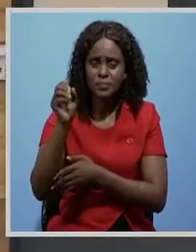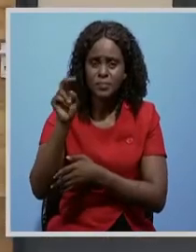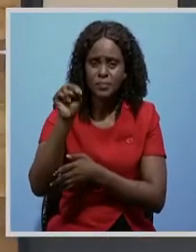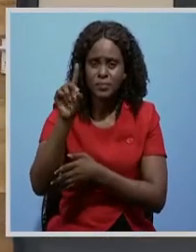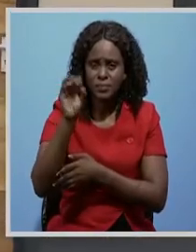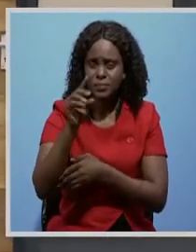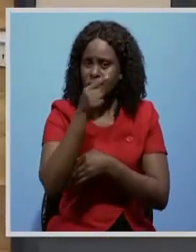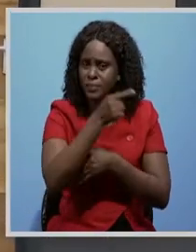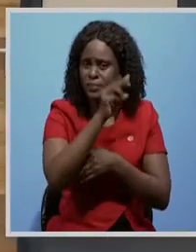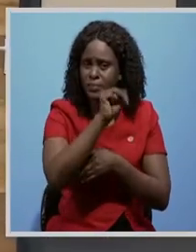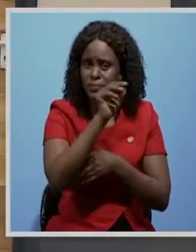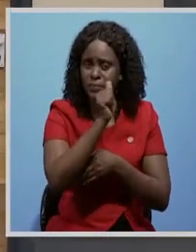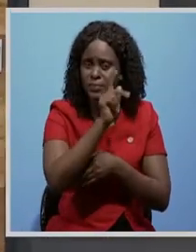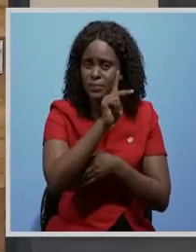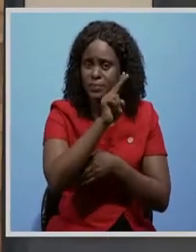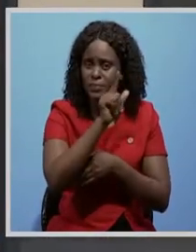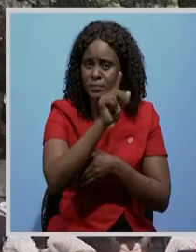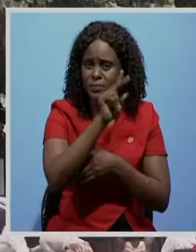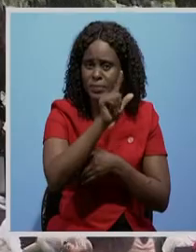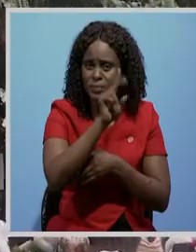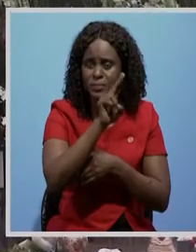with the new health facilities in place.